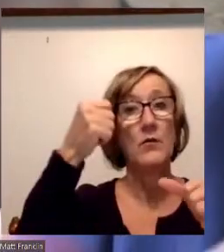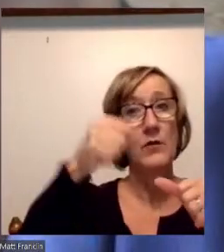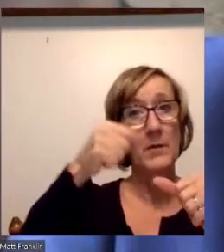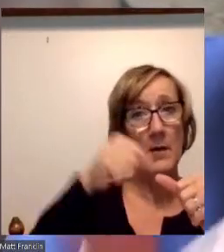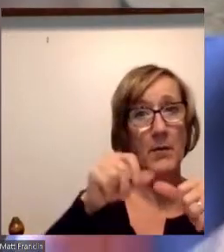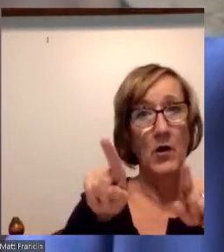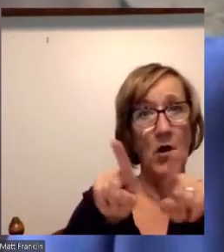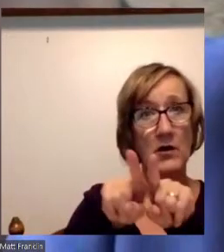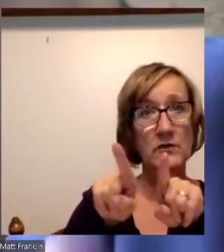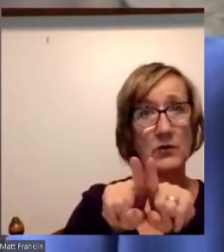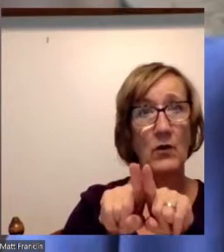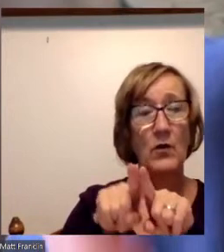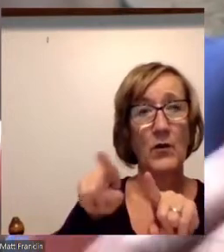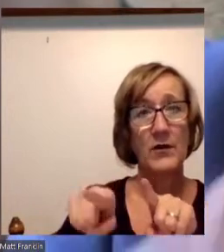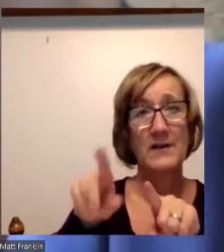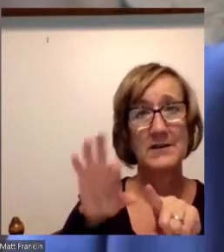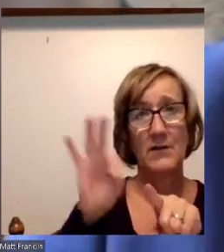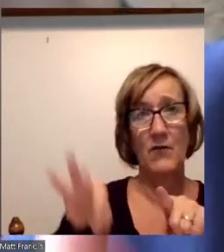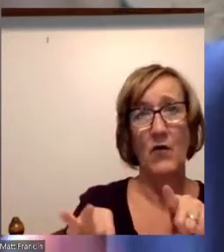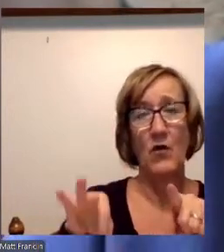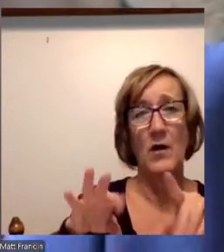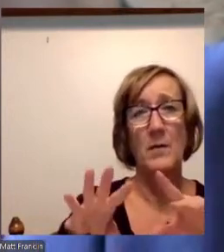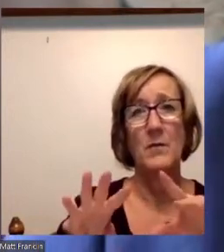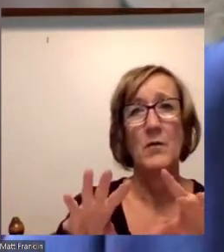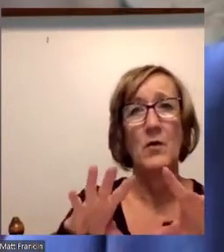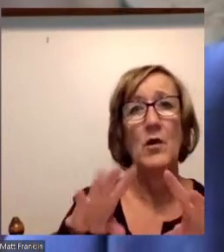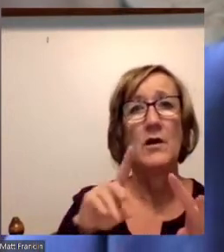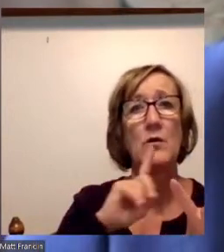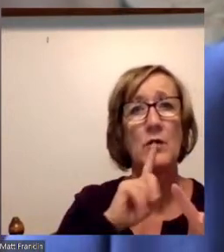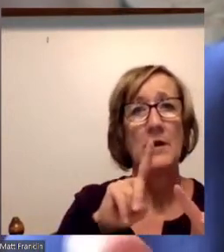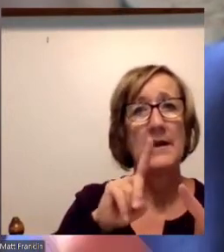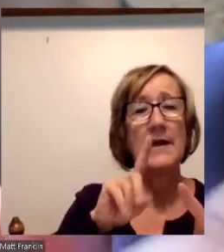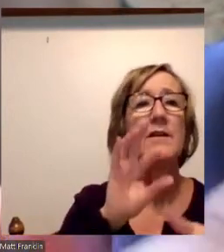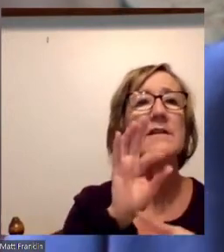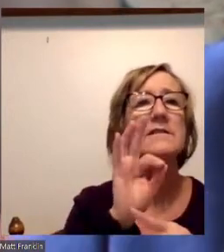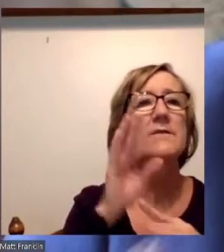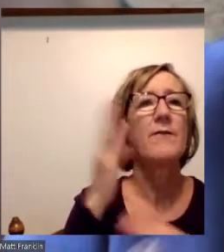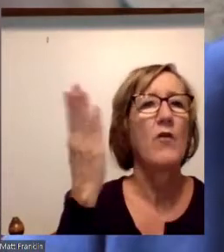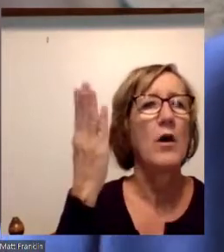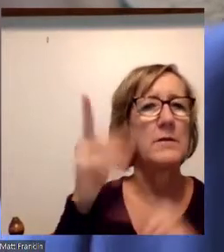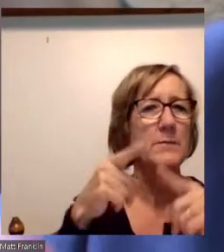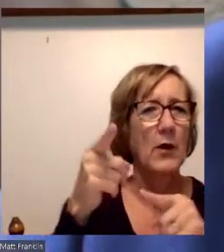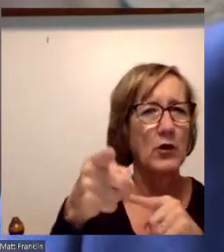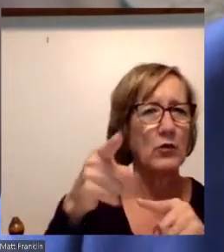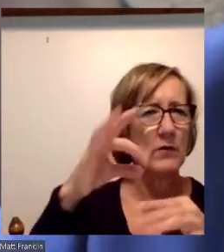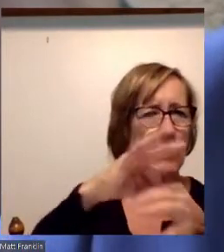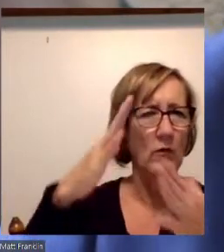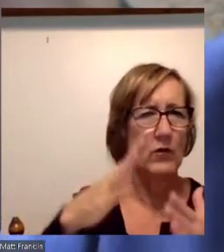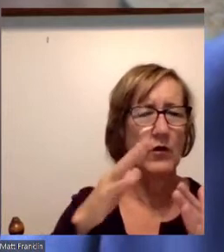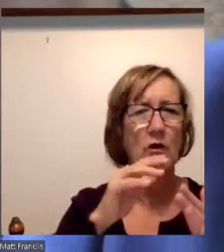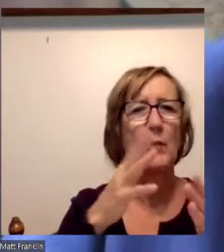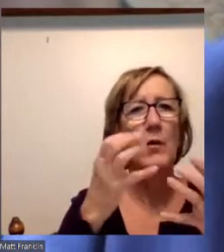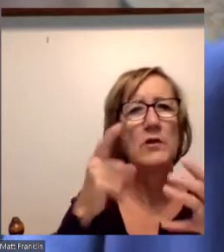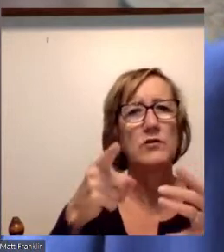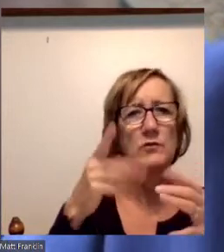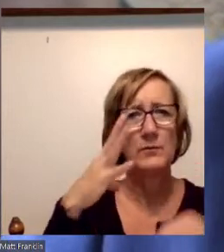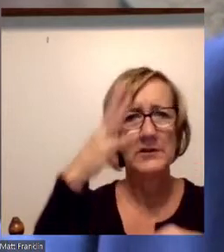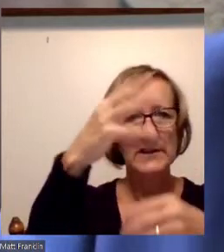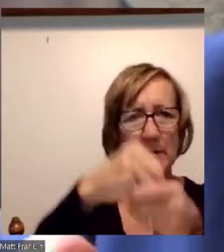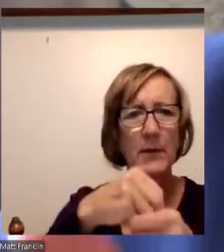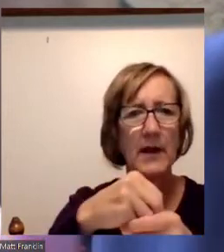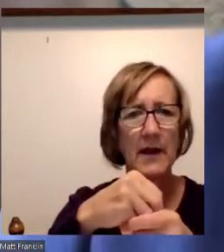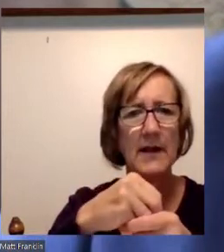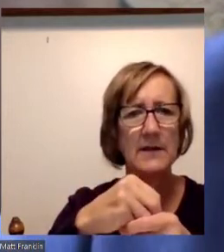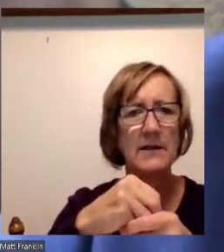that this forum is all about you, the voters. So we don't want you just to be a spectator. want you to be a participator. We want you to